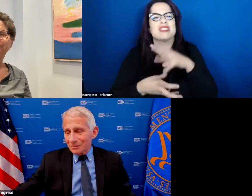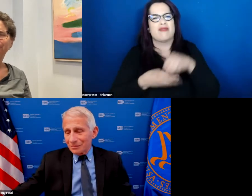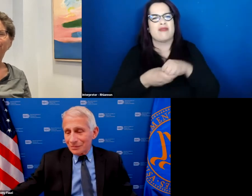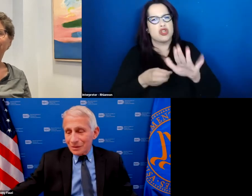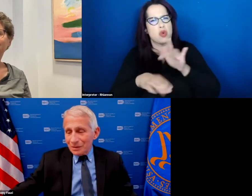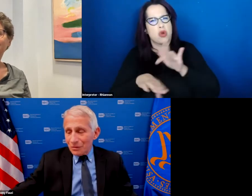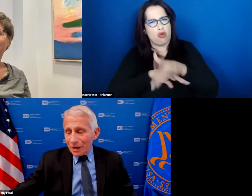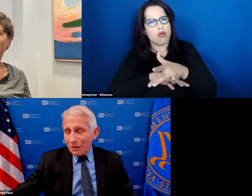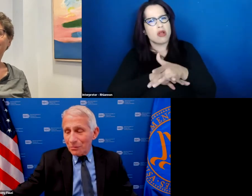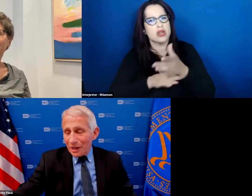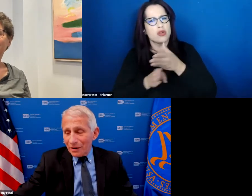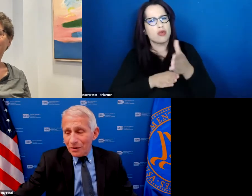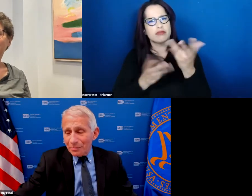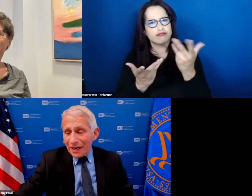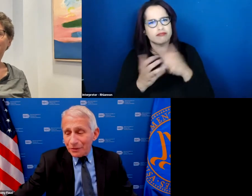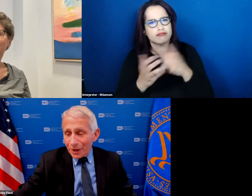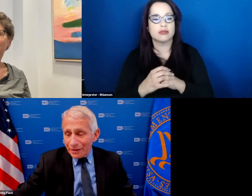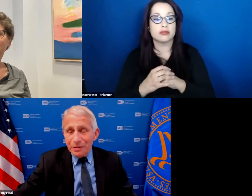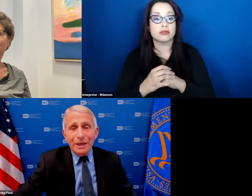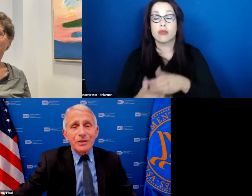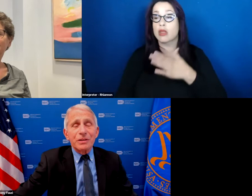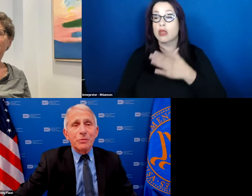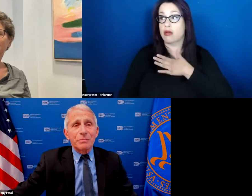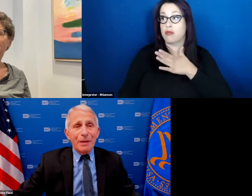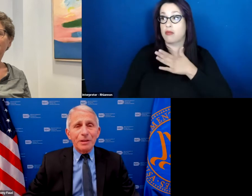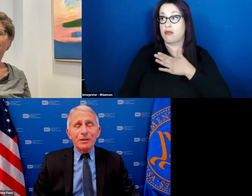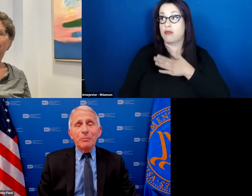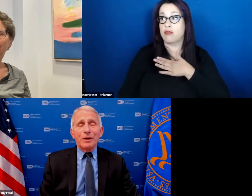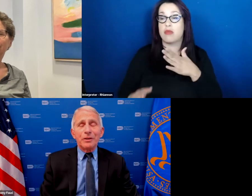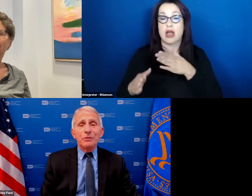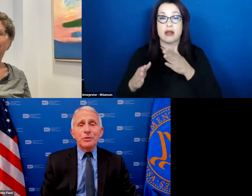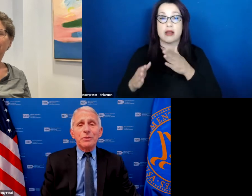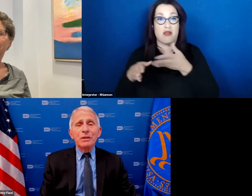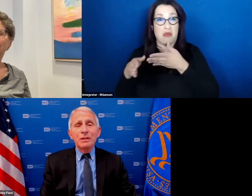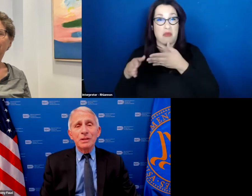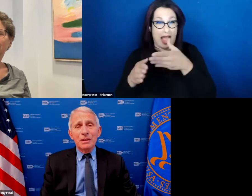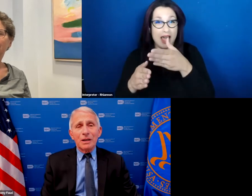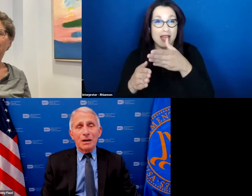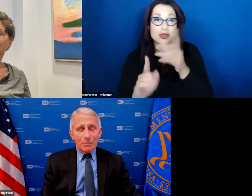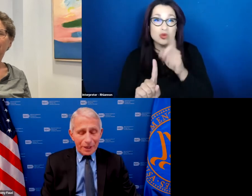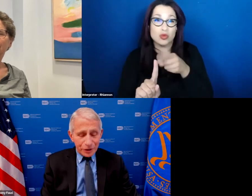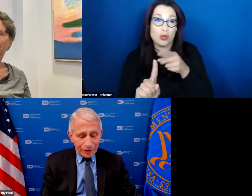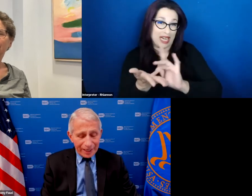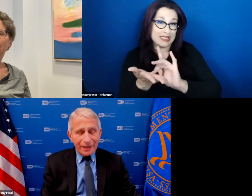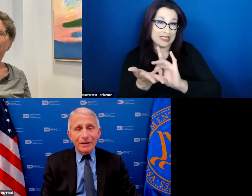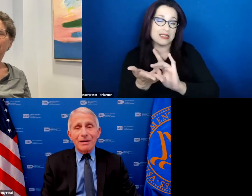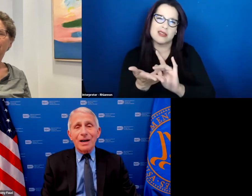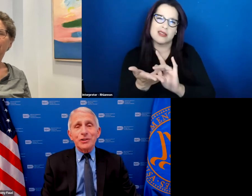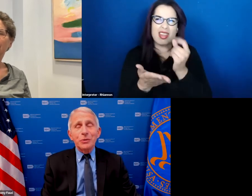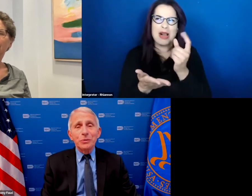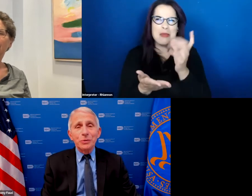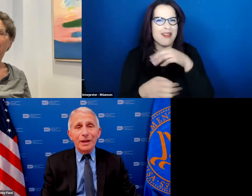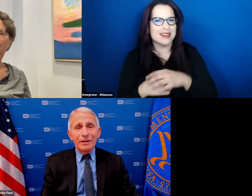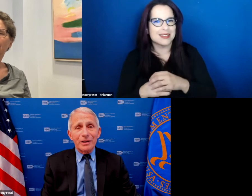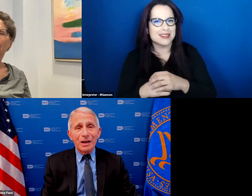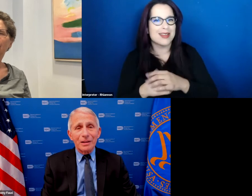well my pathway to medicine was maybe a little bit unusual uh my training in high